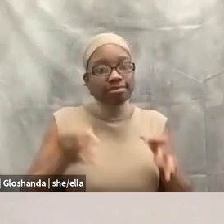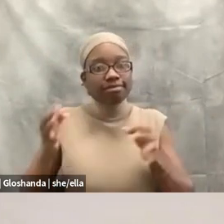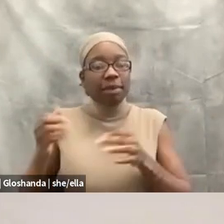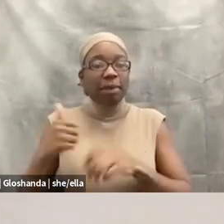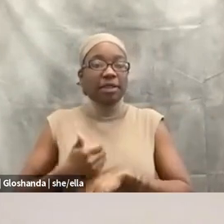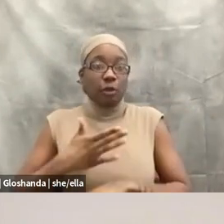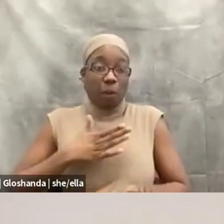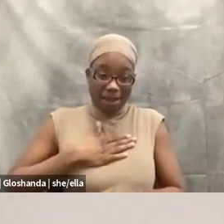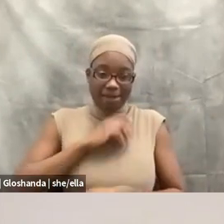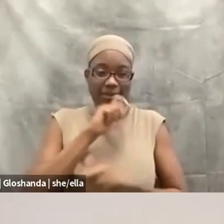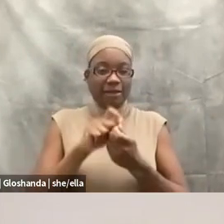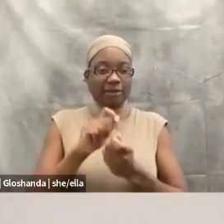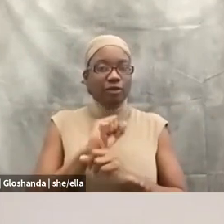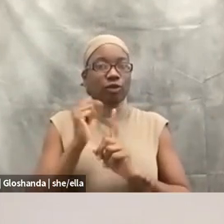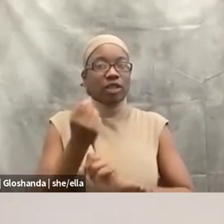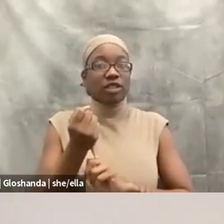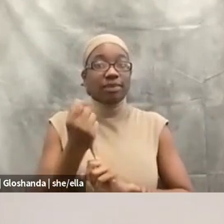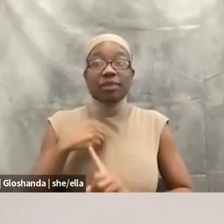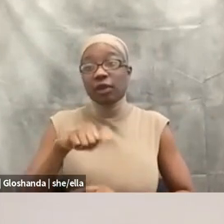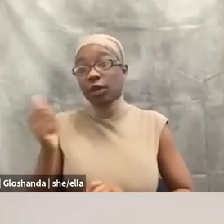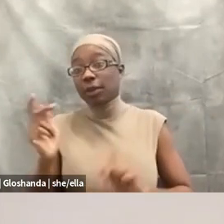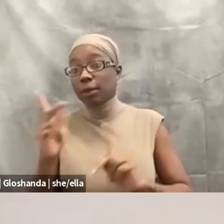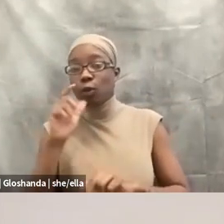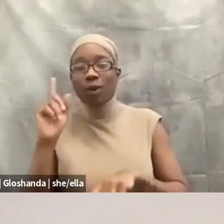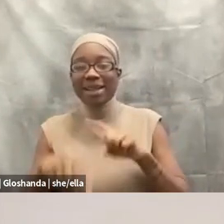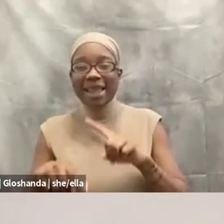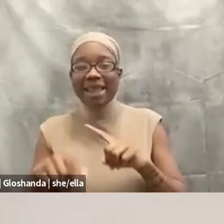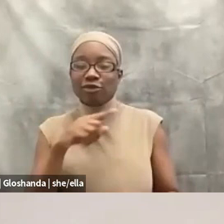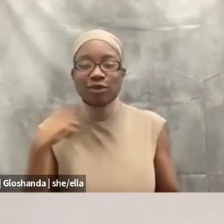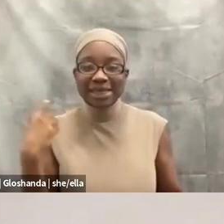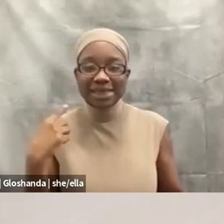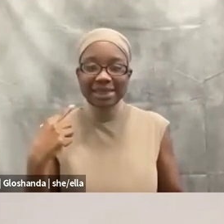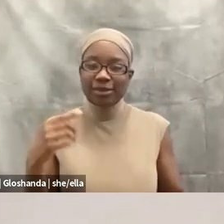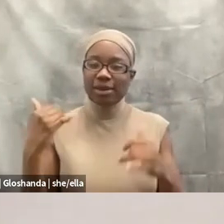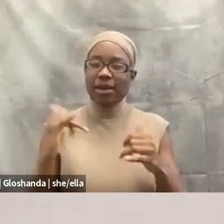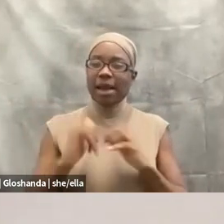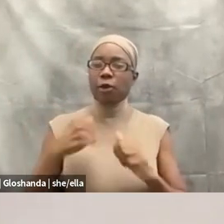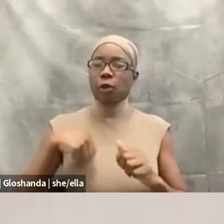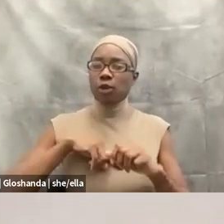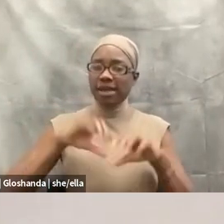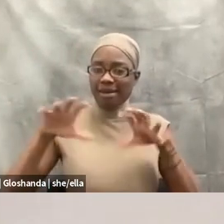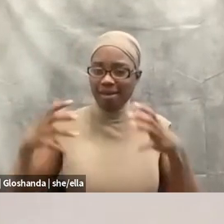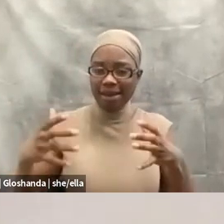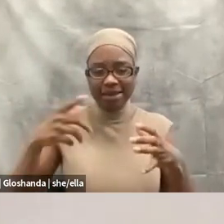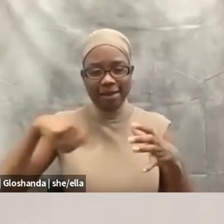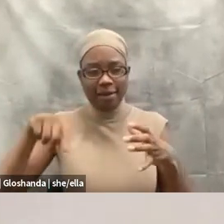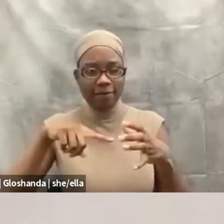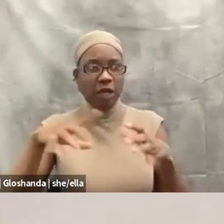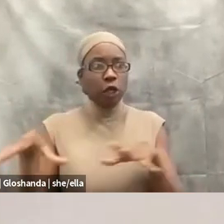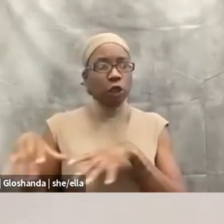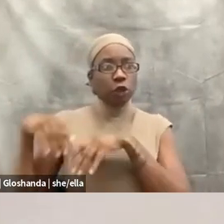there are other folks who can't take those kinds of risks. And so how do we collectivize risk also? Um,